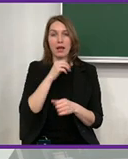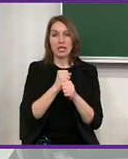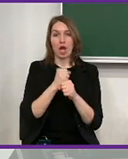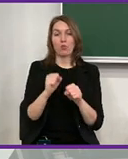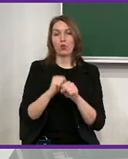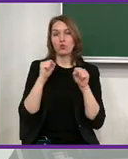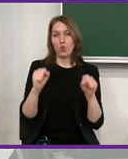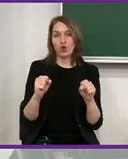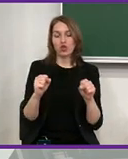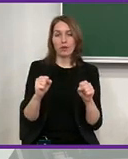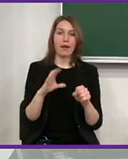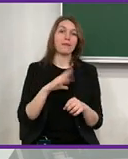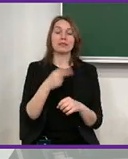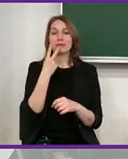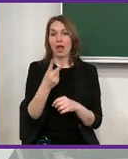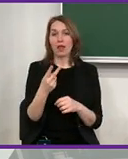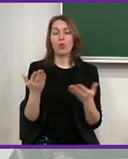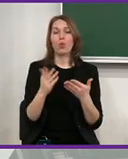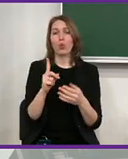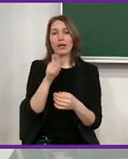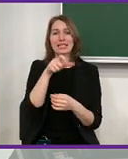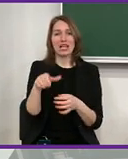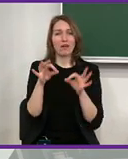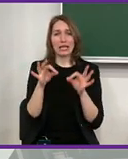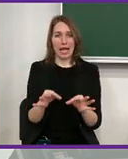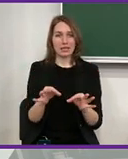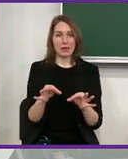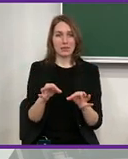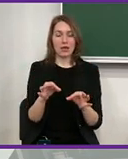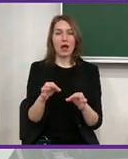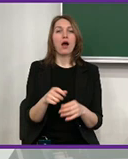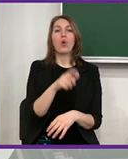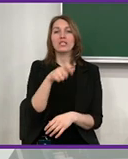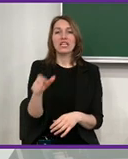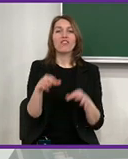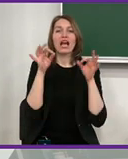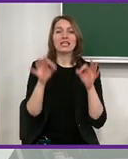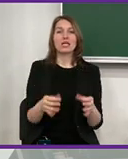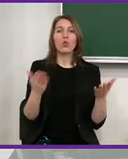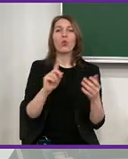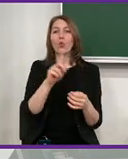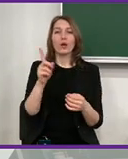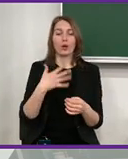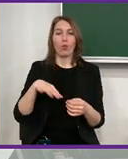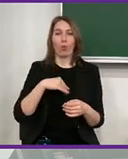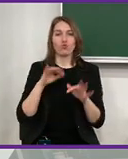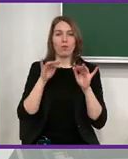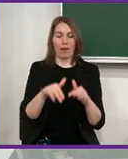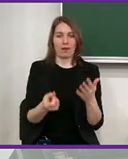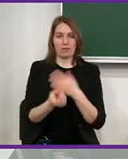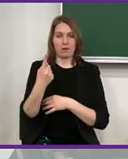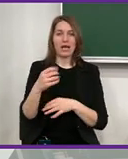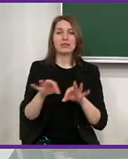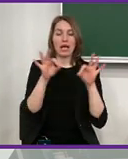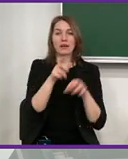I already mentioned sustainability and occupational safety, and now we have to look at the human rights. Where these